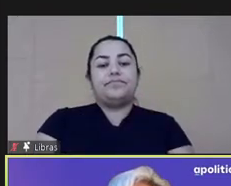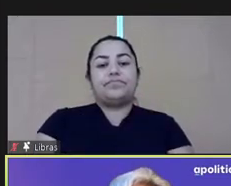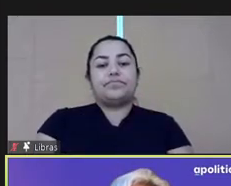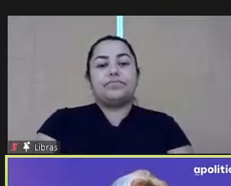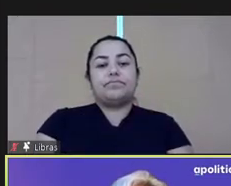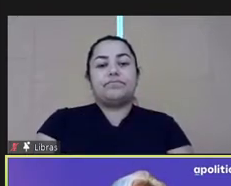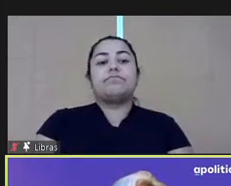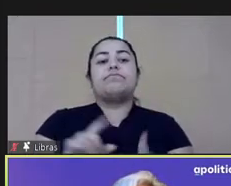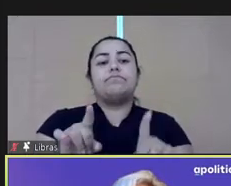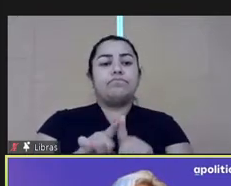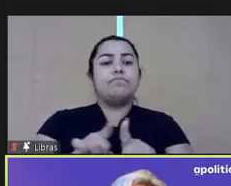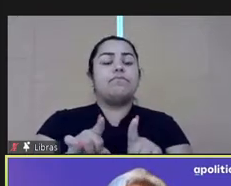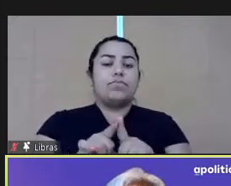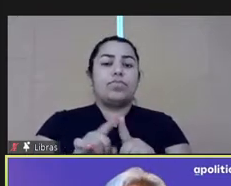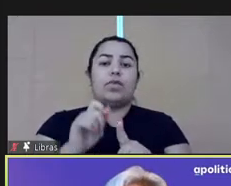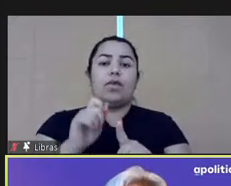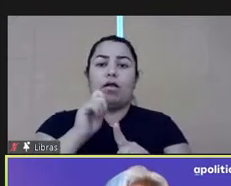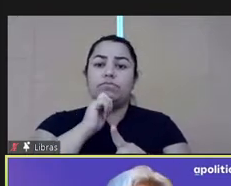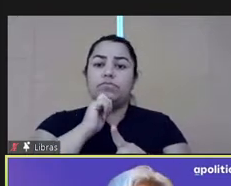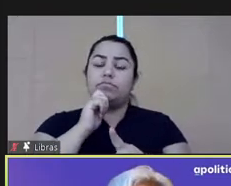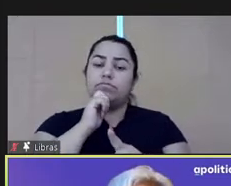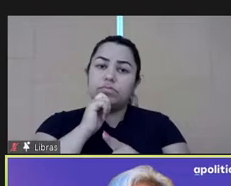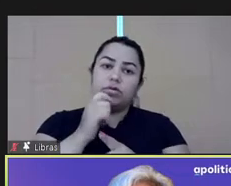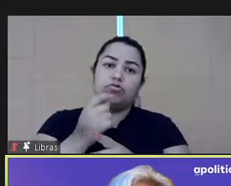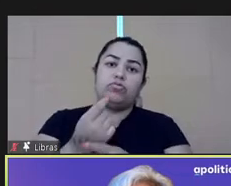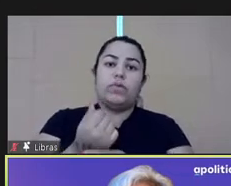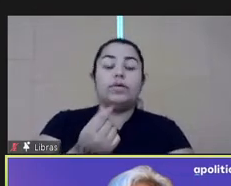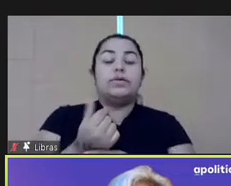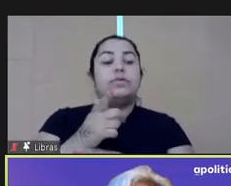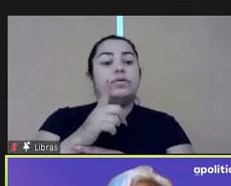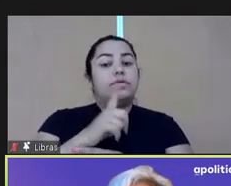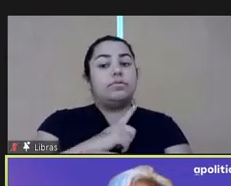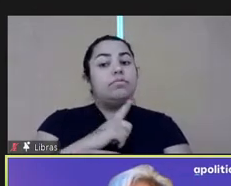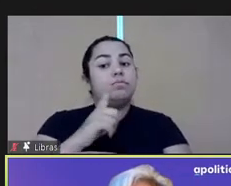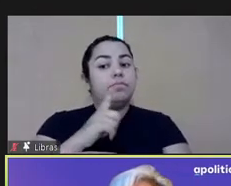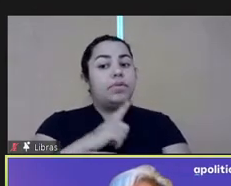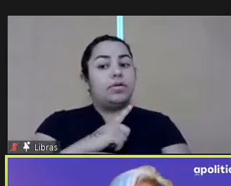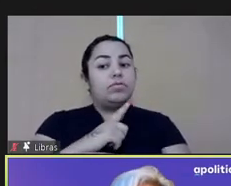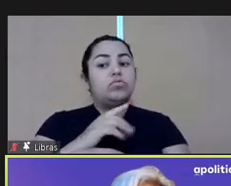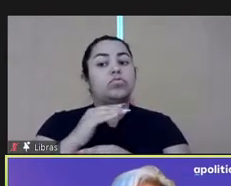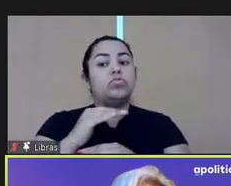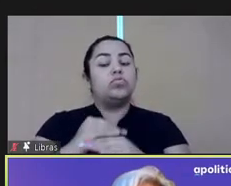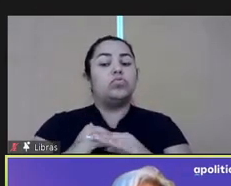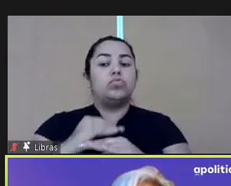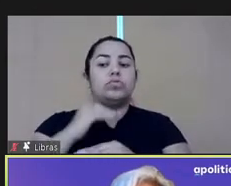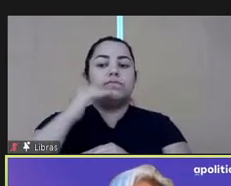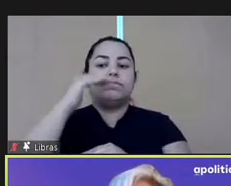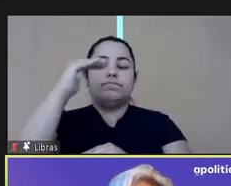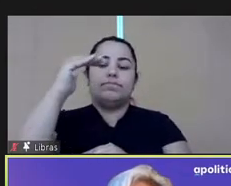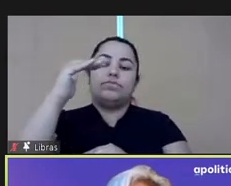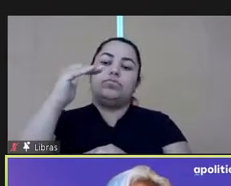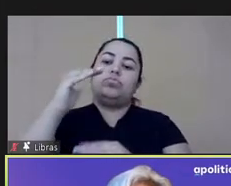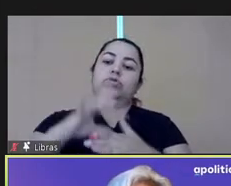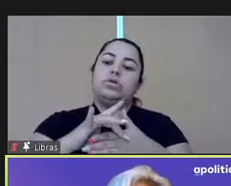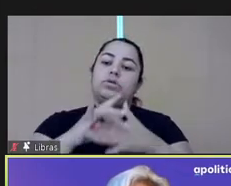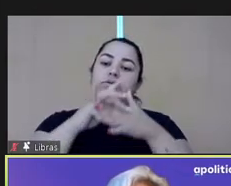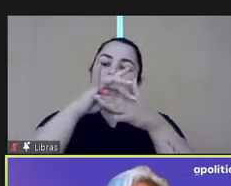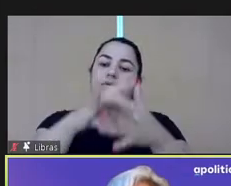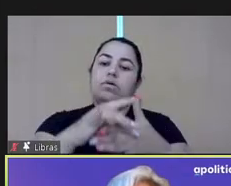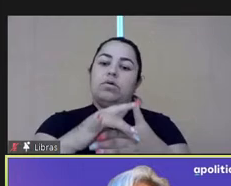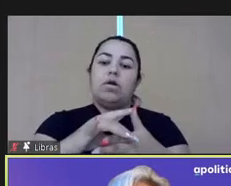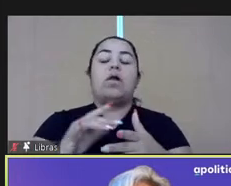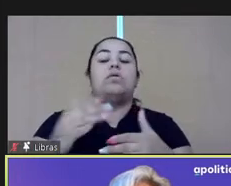have been restricted to the top levels of civil service. And recently, we are now witnessing many schools and training